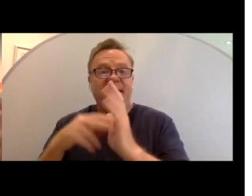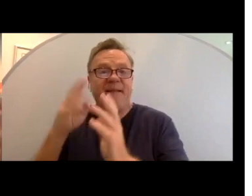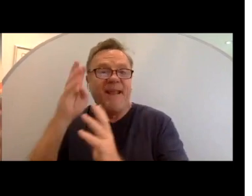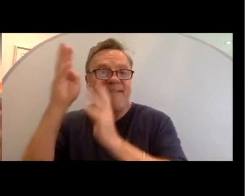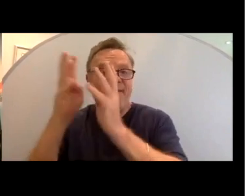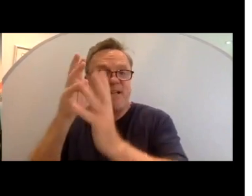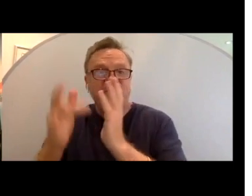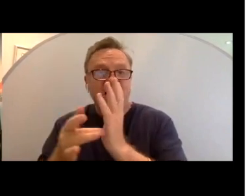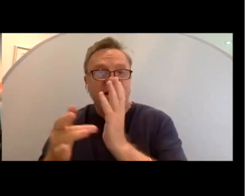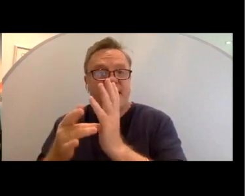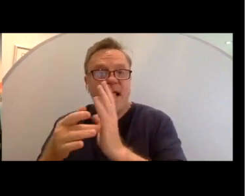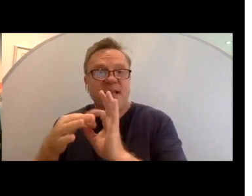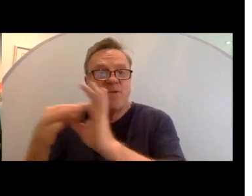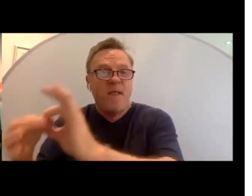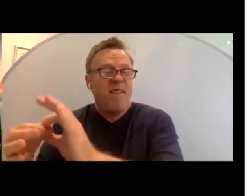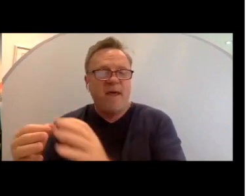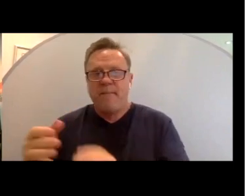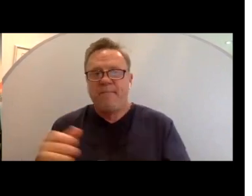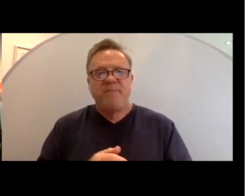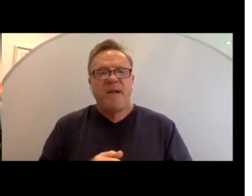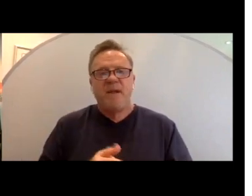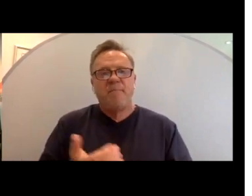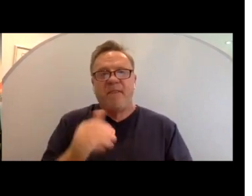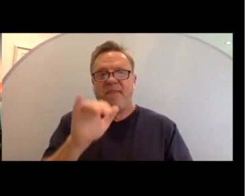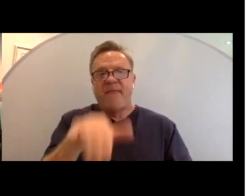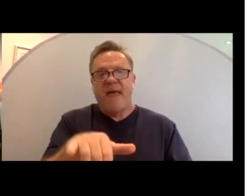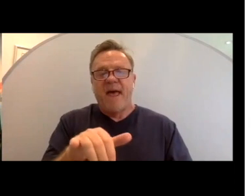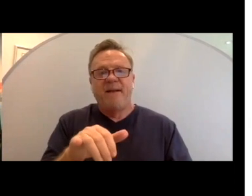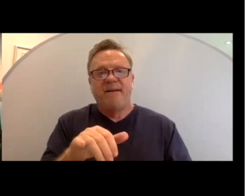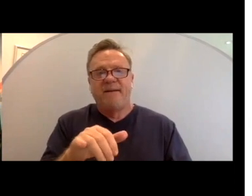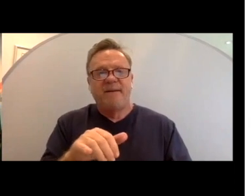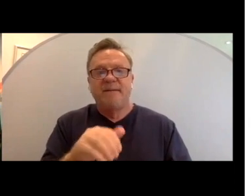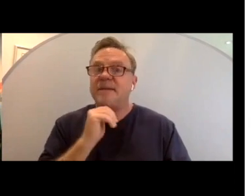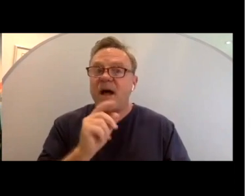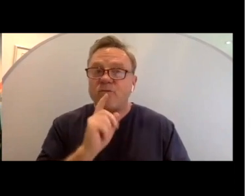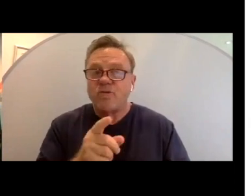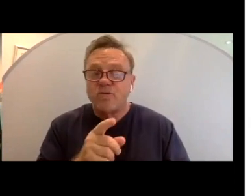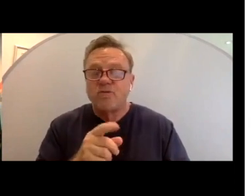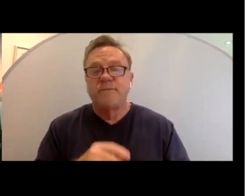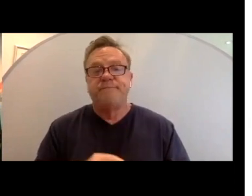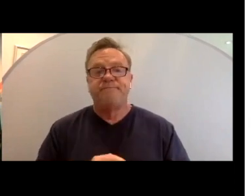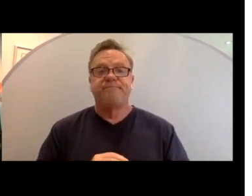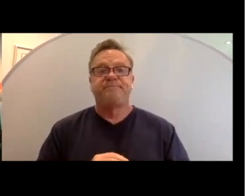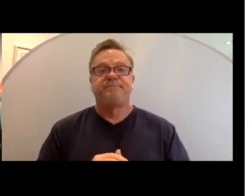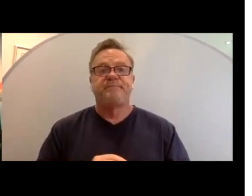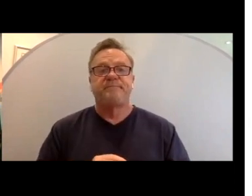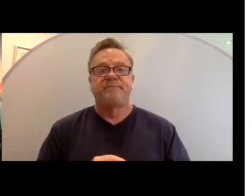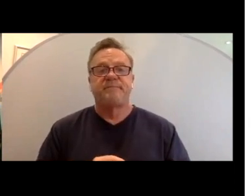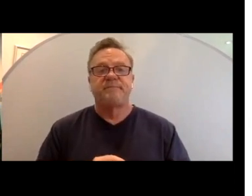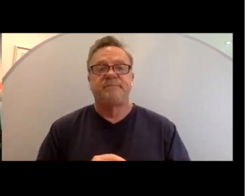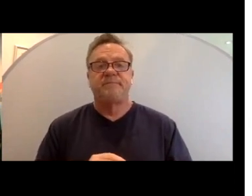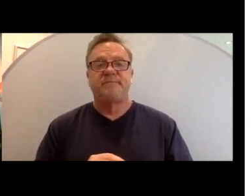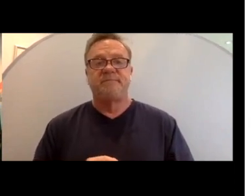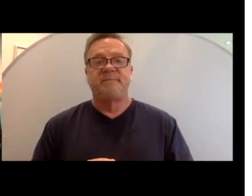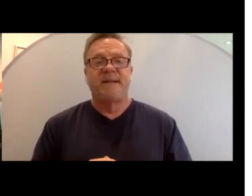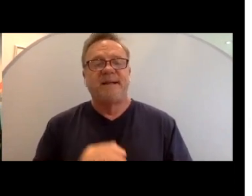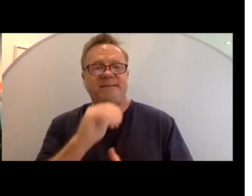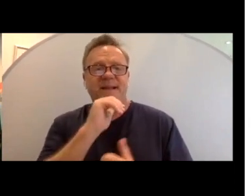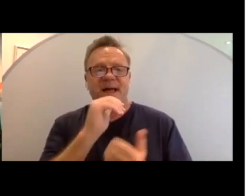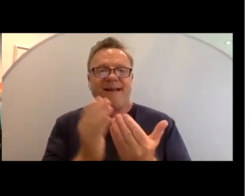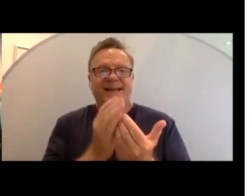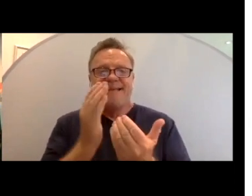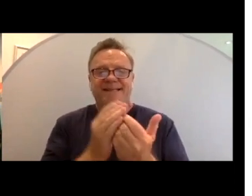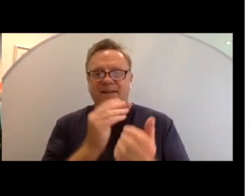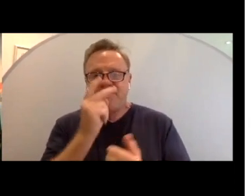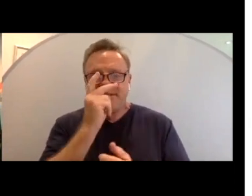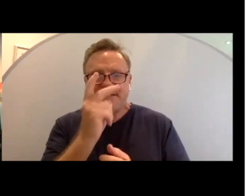that is actually not at all true. It's probably not easy to see in my